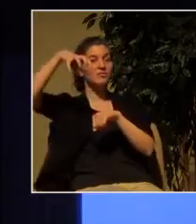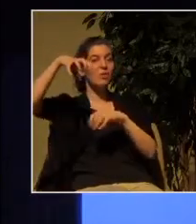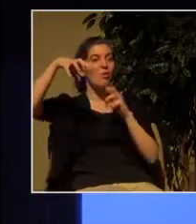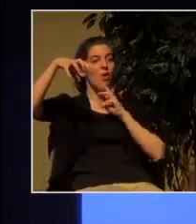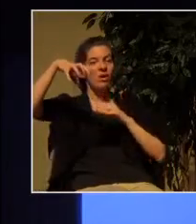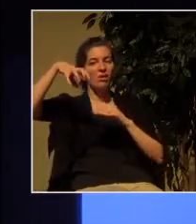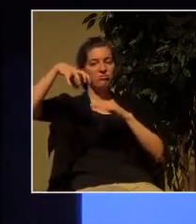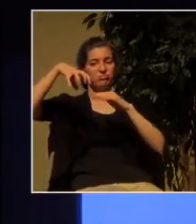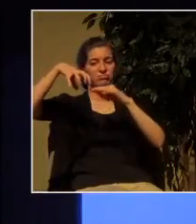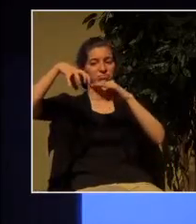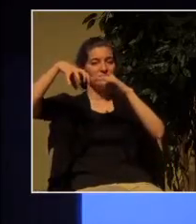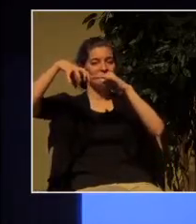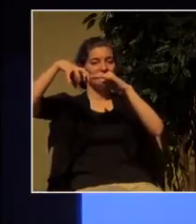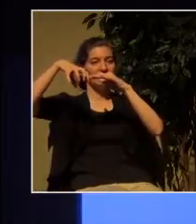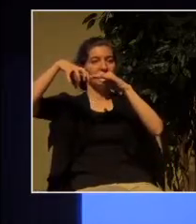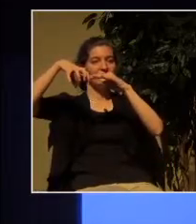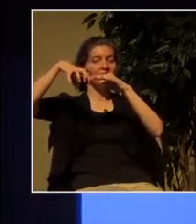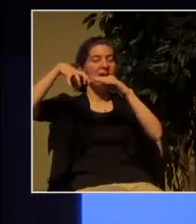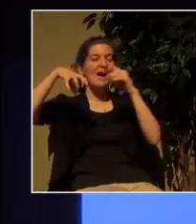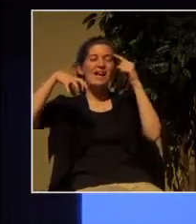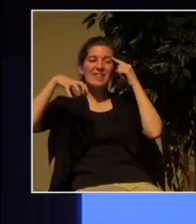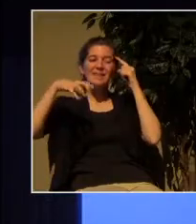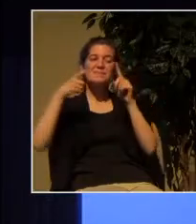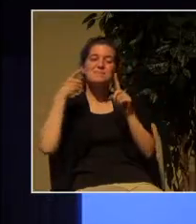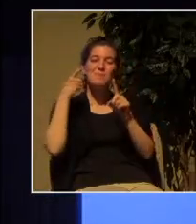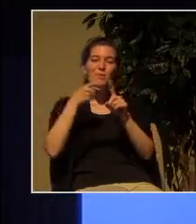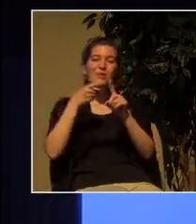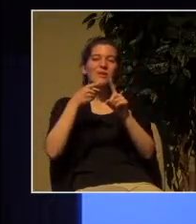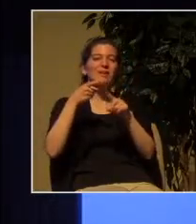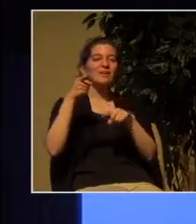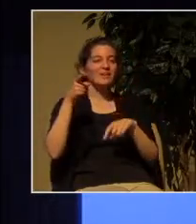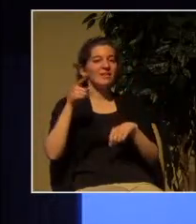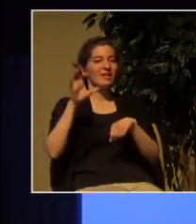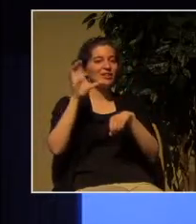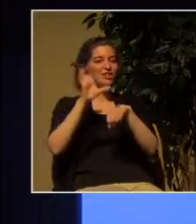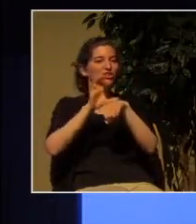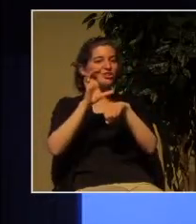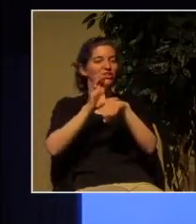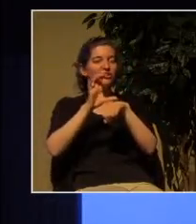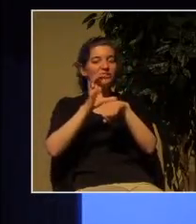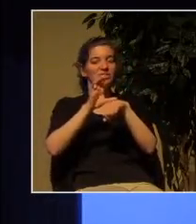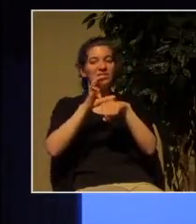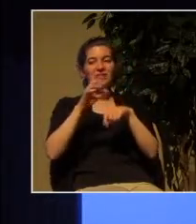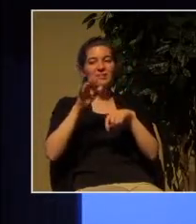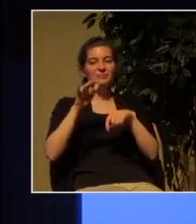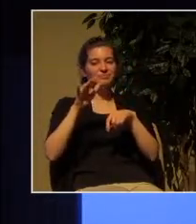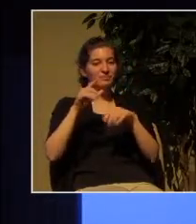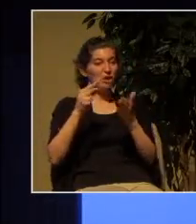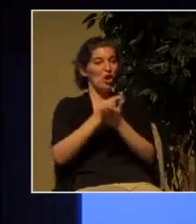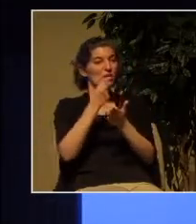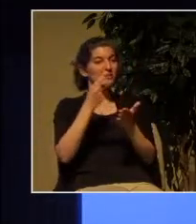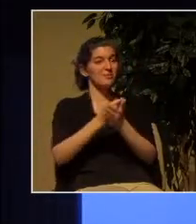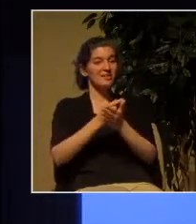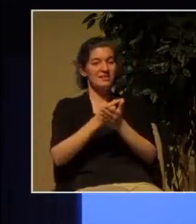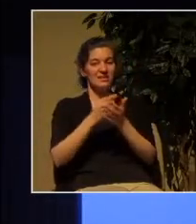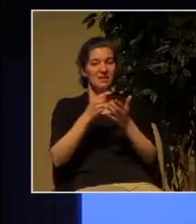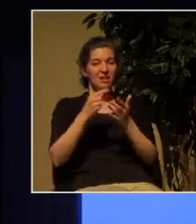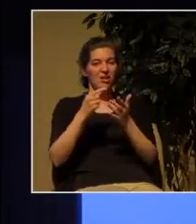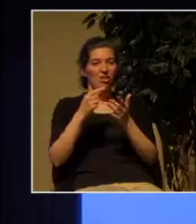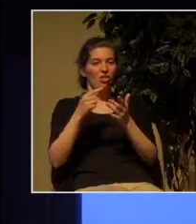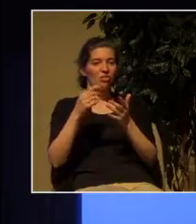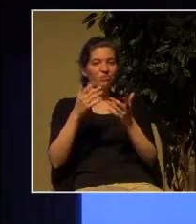and I think the point is that this is a church that waters down the gospel and